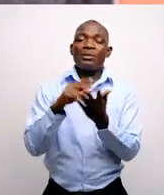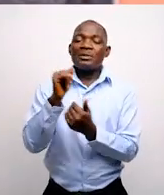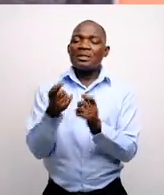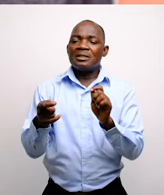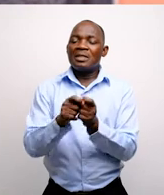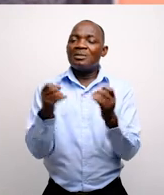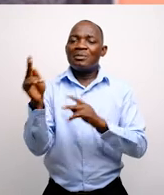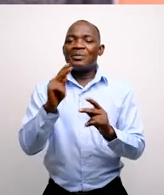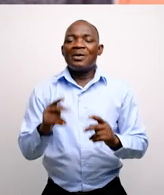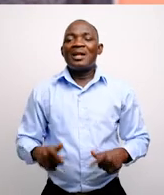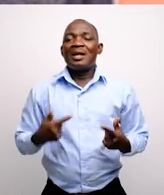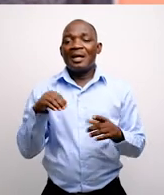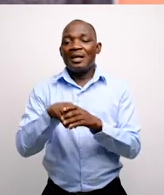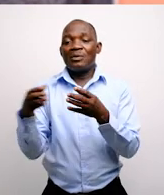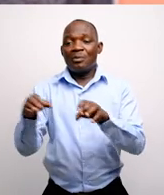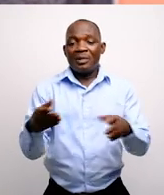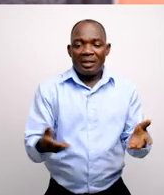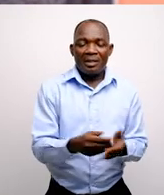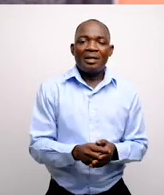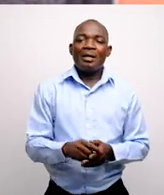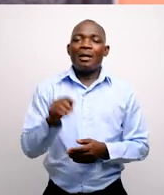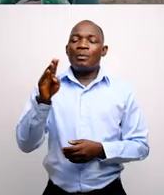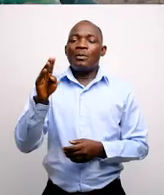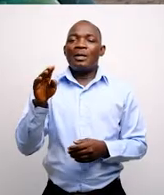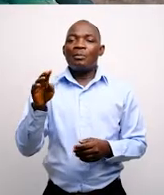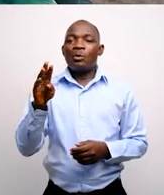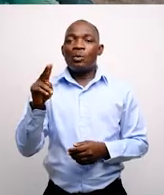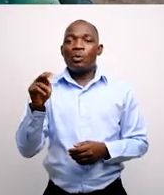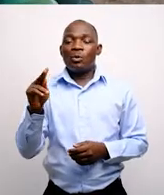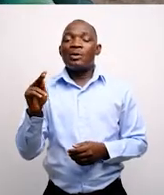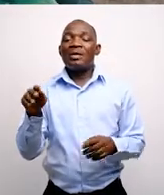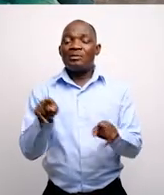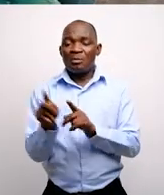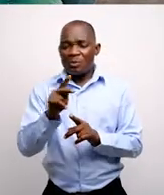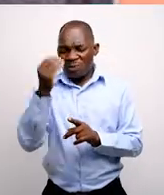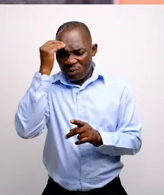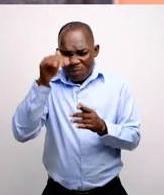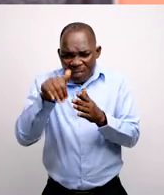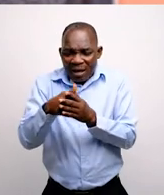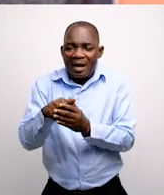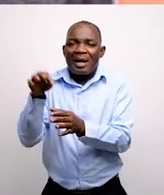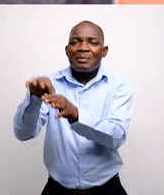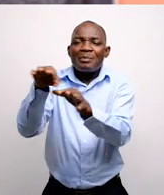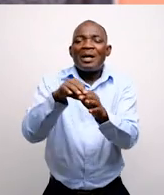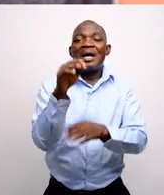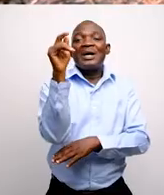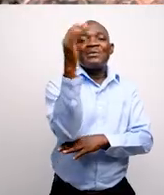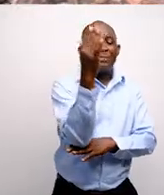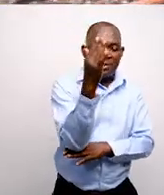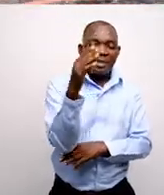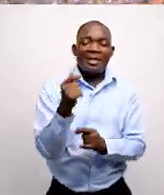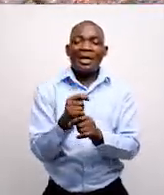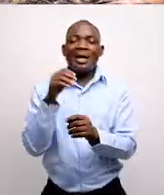imparted to a lot of people within the community. That is Bokrom, which has made them know how to plant.